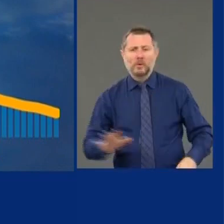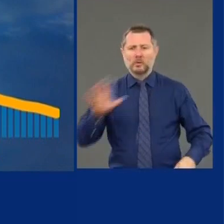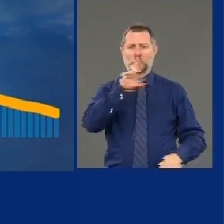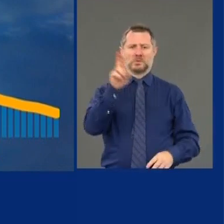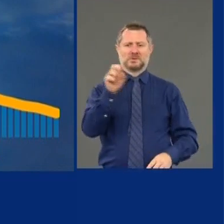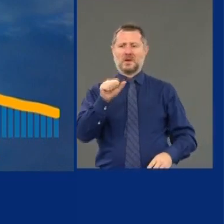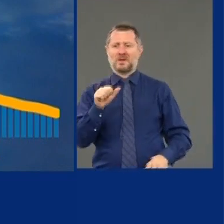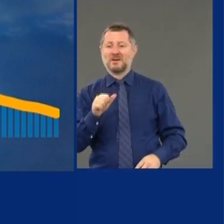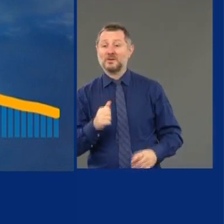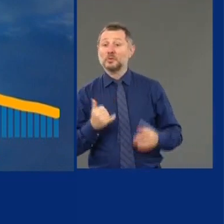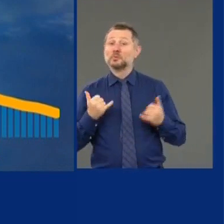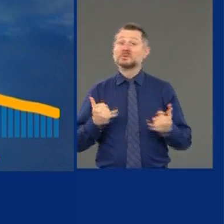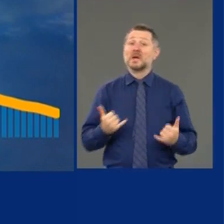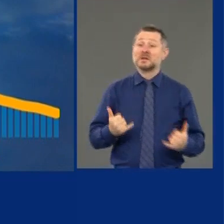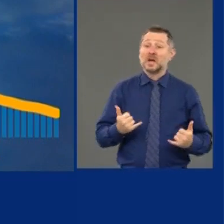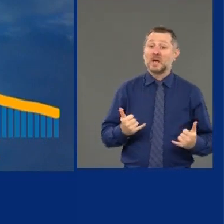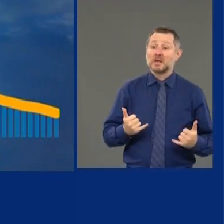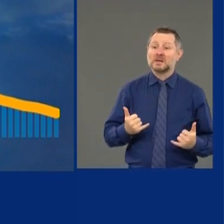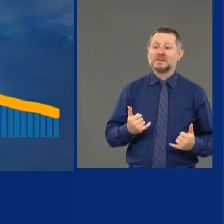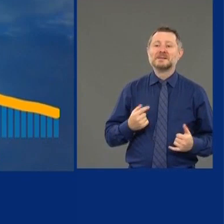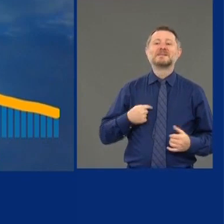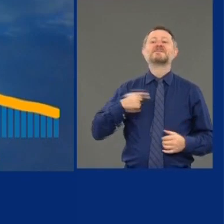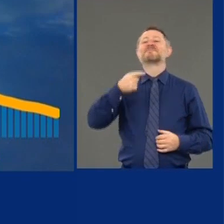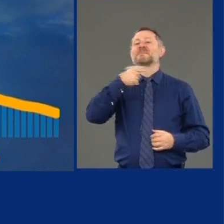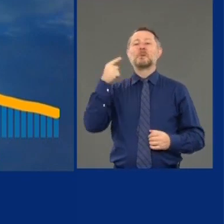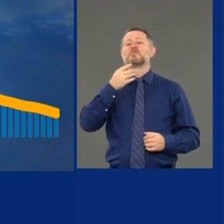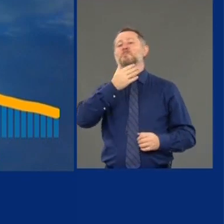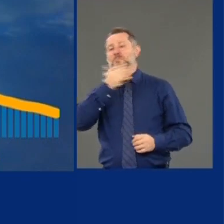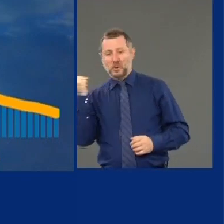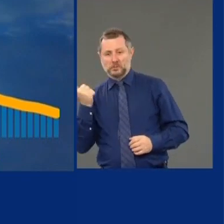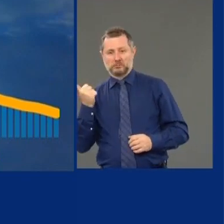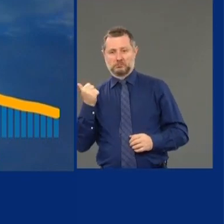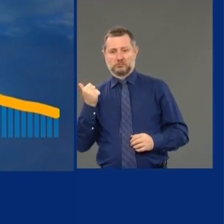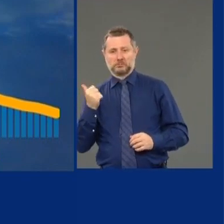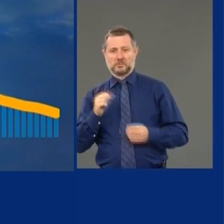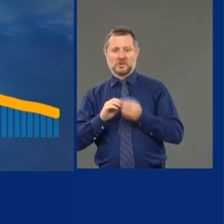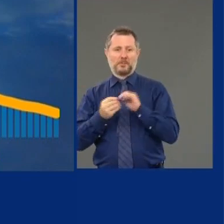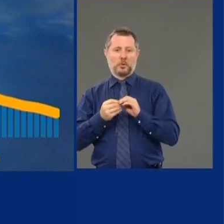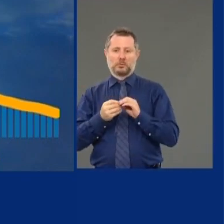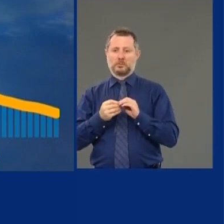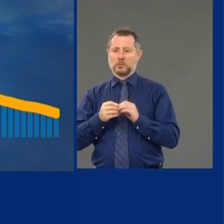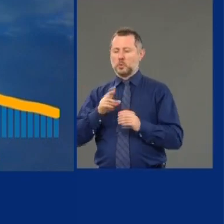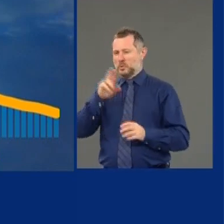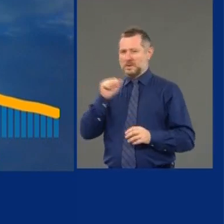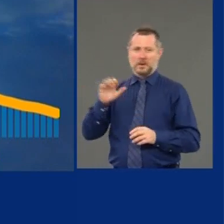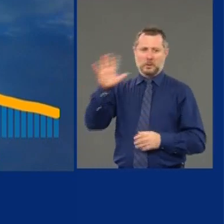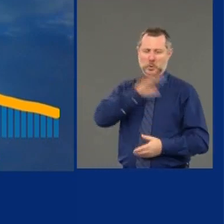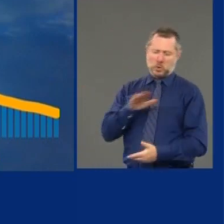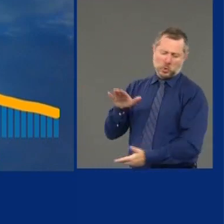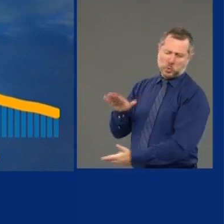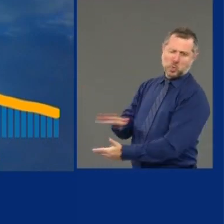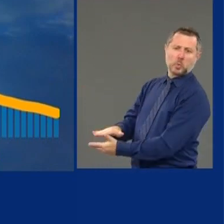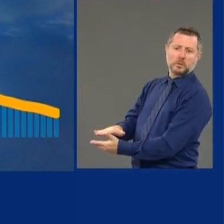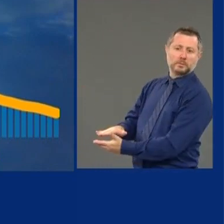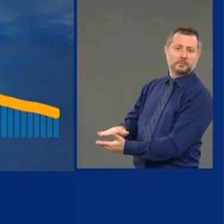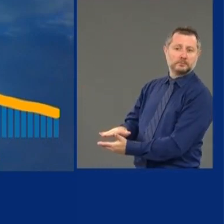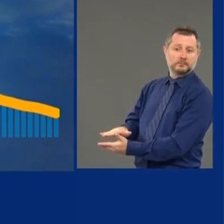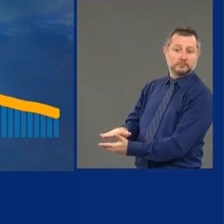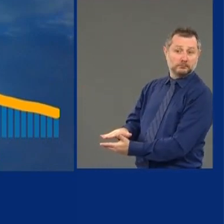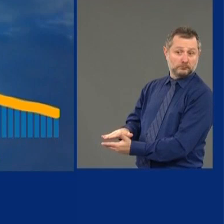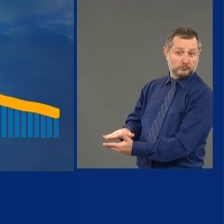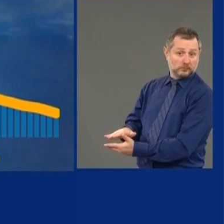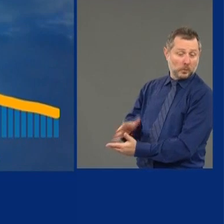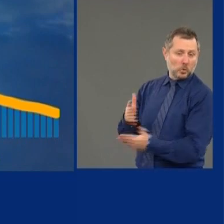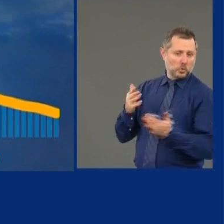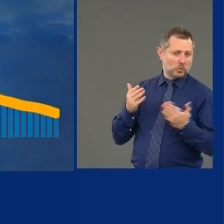Today, we have the best infection rate in the United States of America. You want to talk about